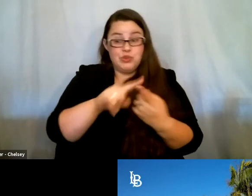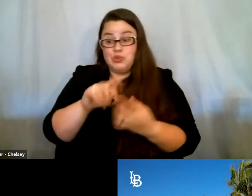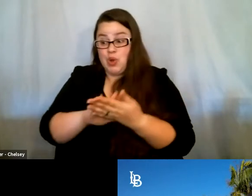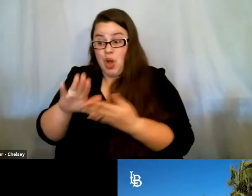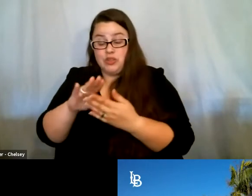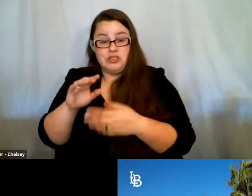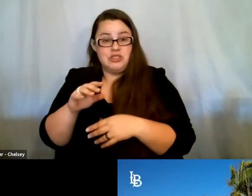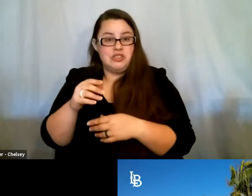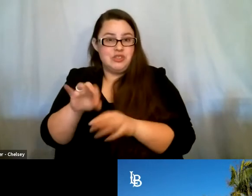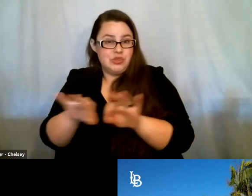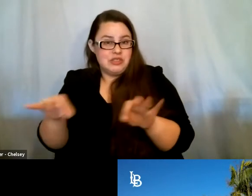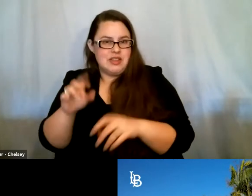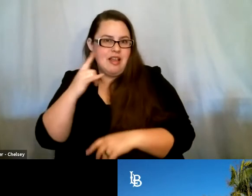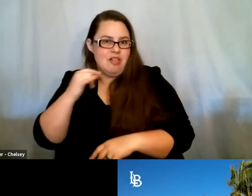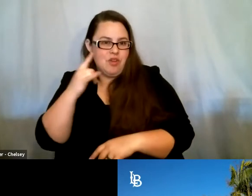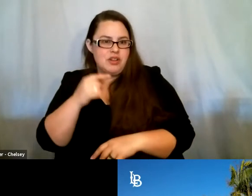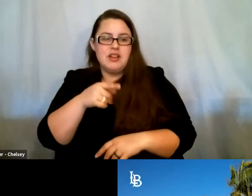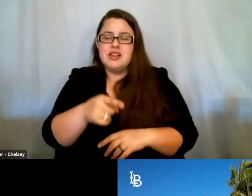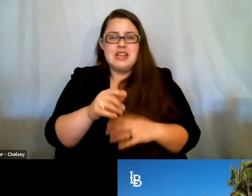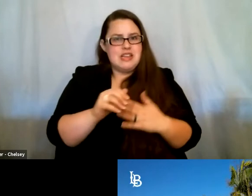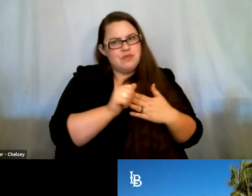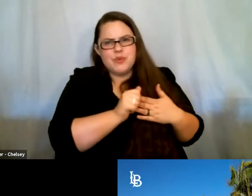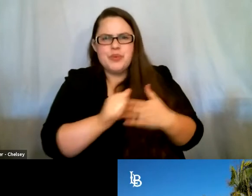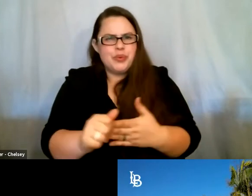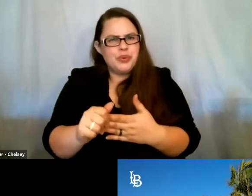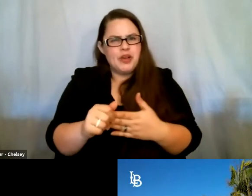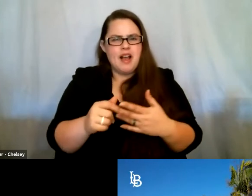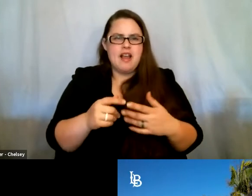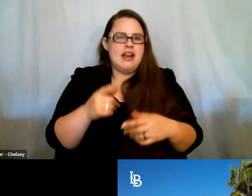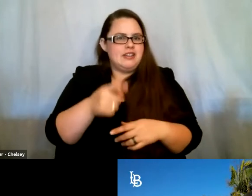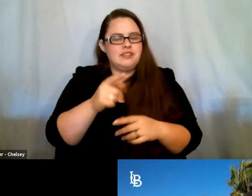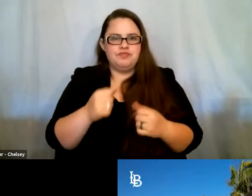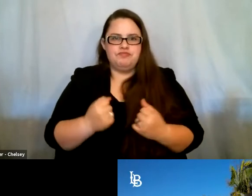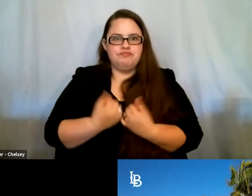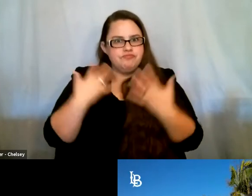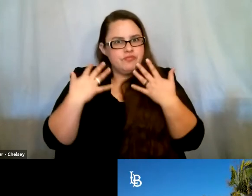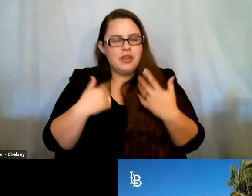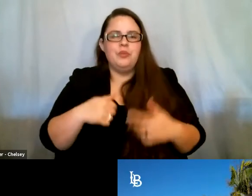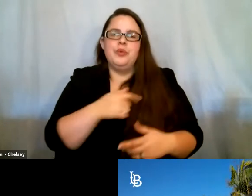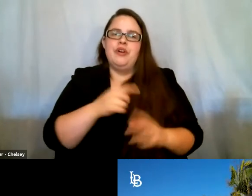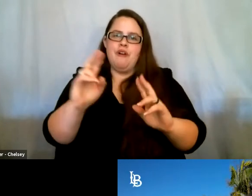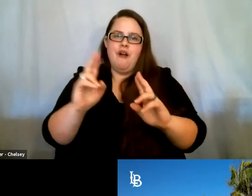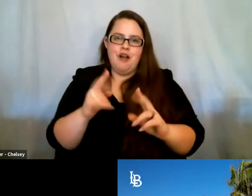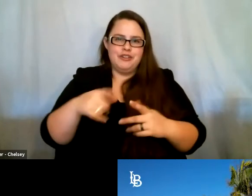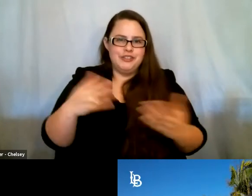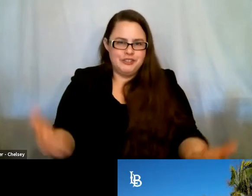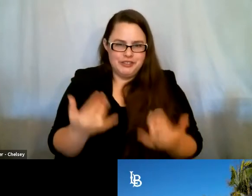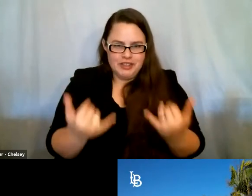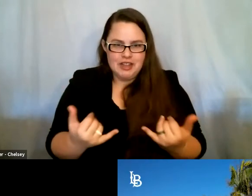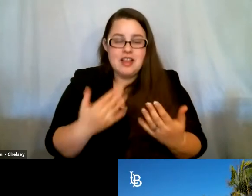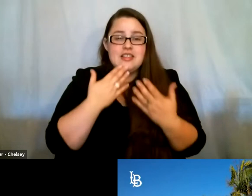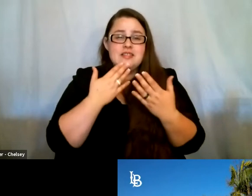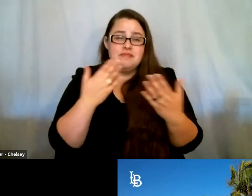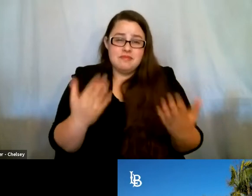He is a trailblazer, an inspiration, and we are honored to have him here with us today. Please join me in welcoming Danny